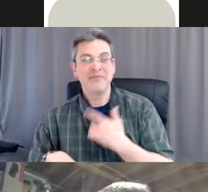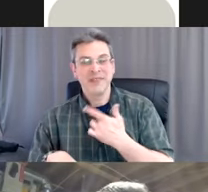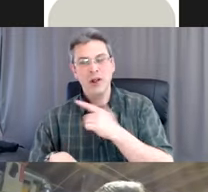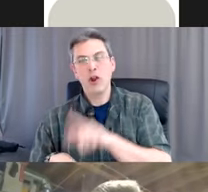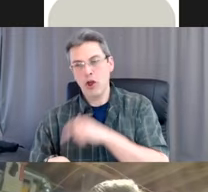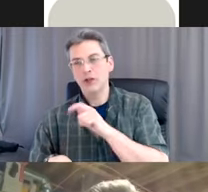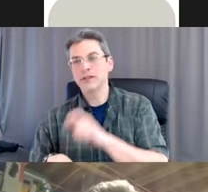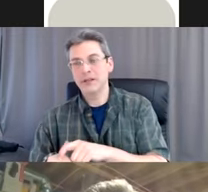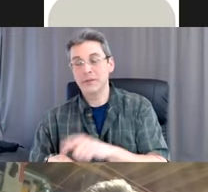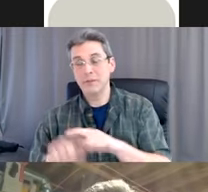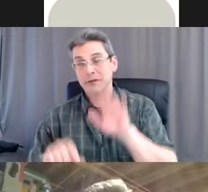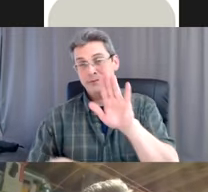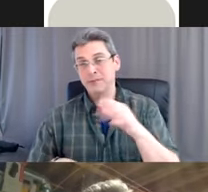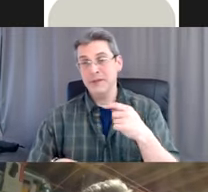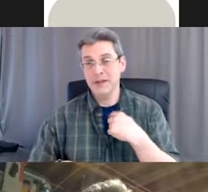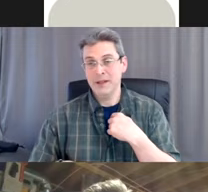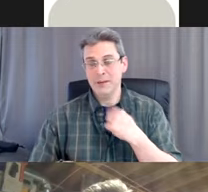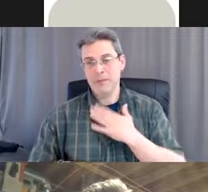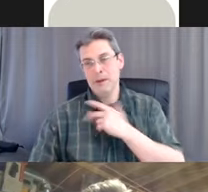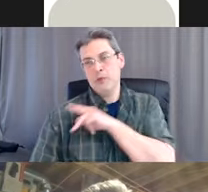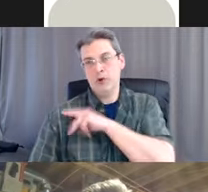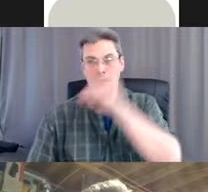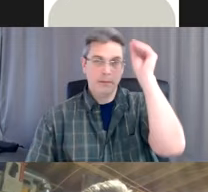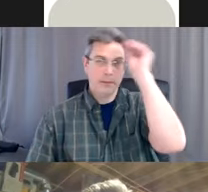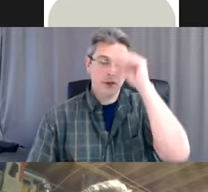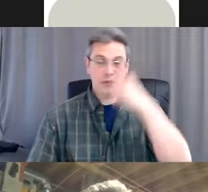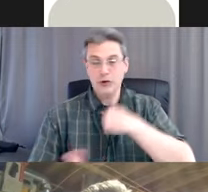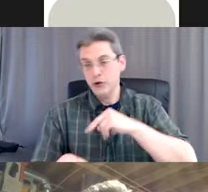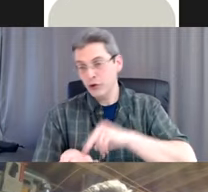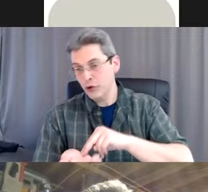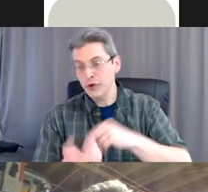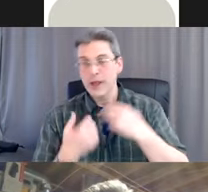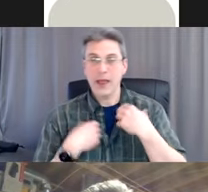just me personally, as a healthcare worker and as a nurse is, I think it's going to be a long time.